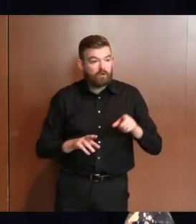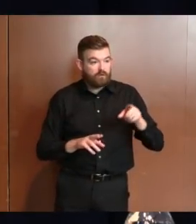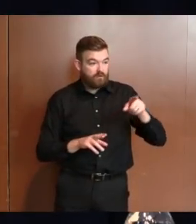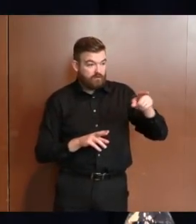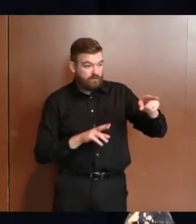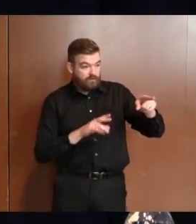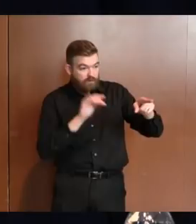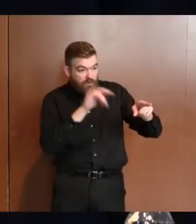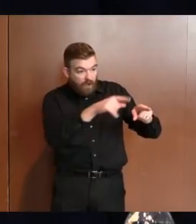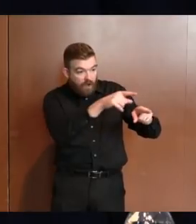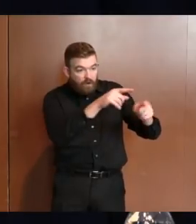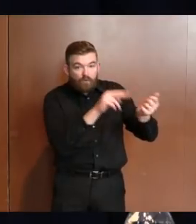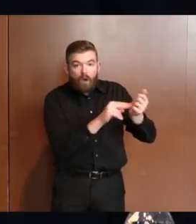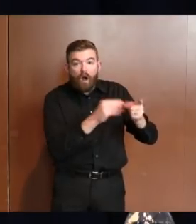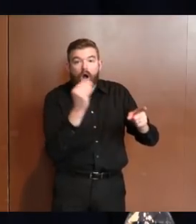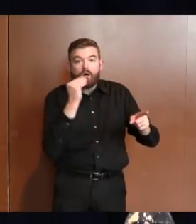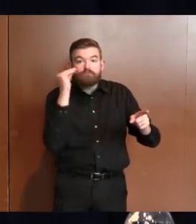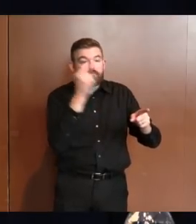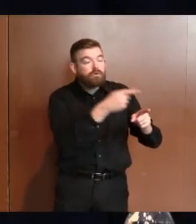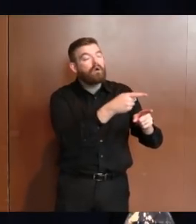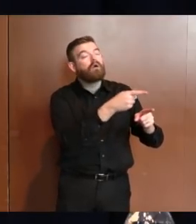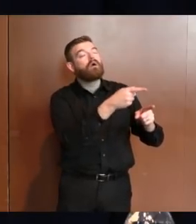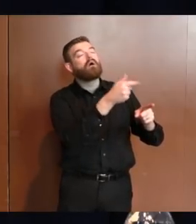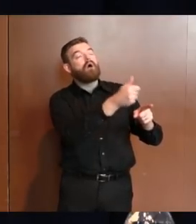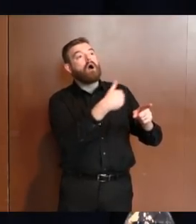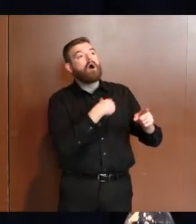Regarding our hospitals in the northern part of the state,